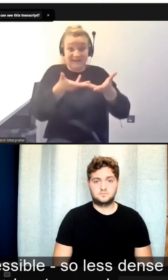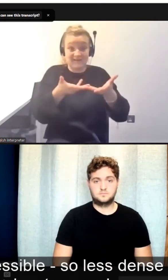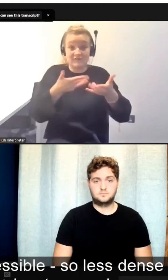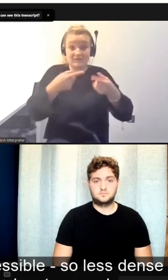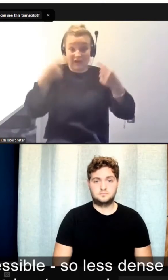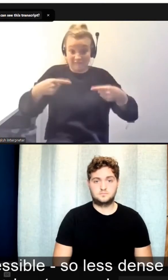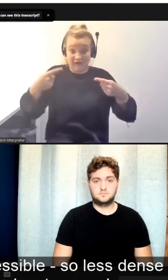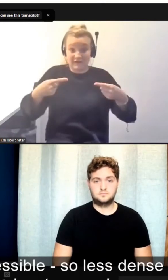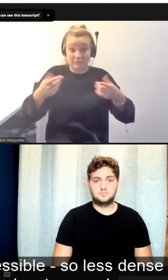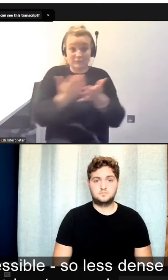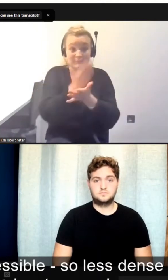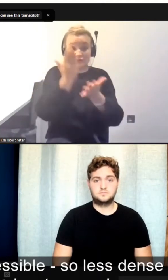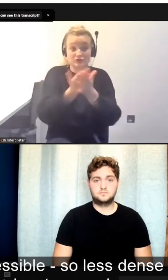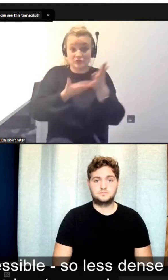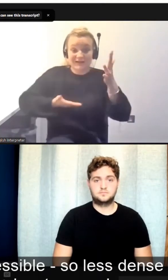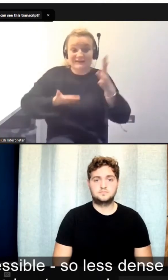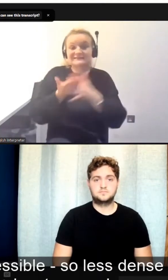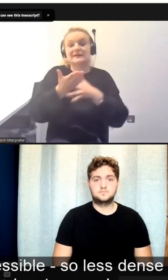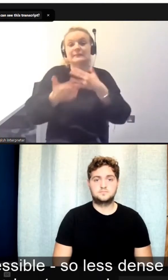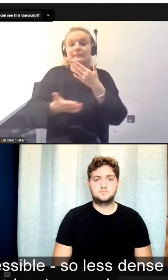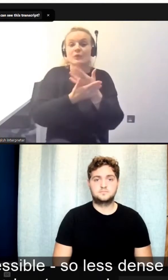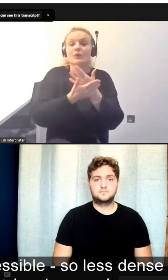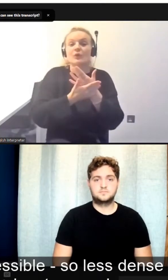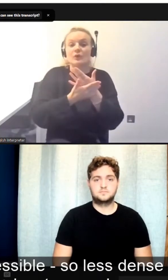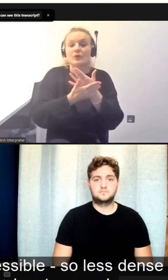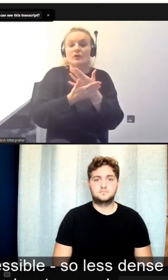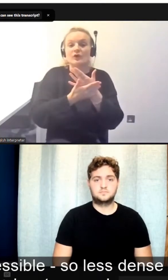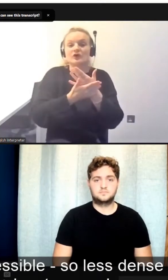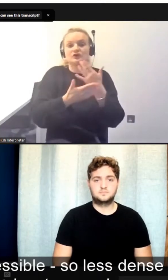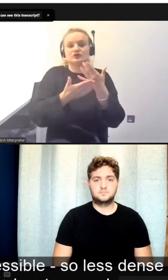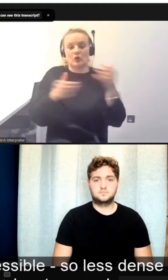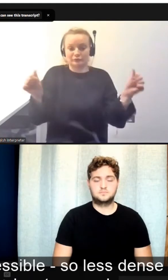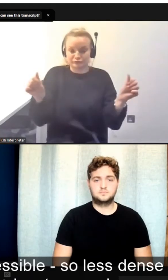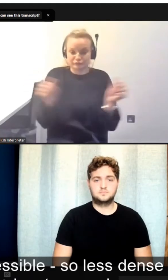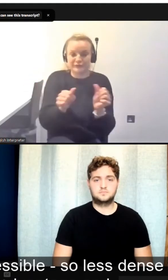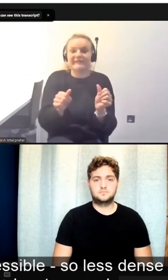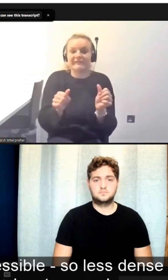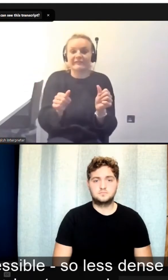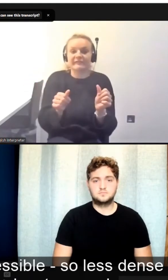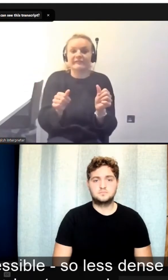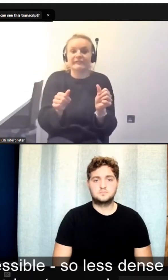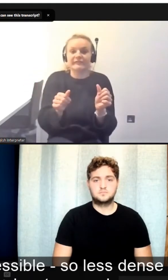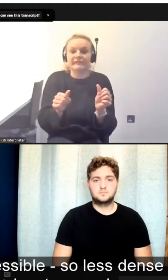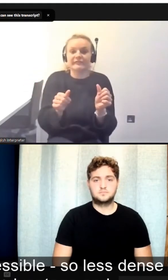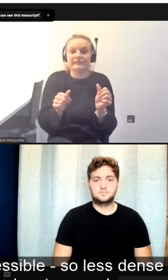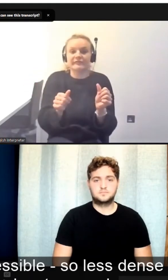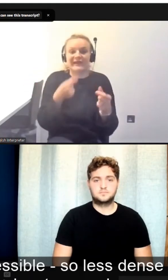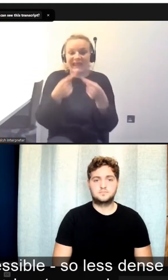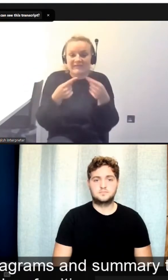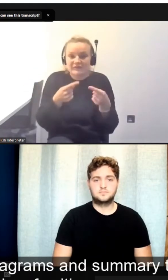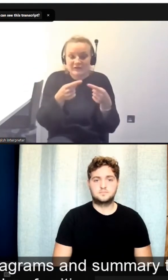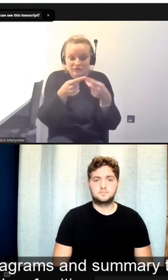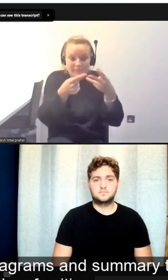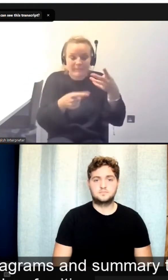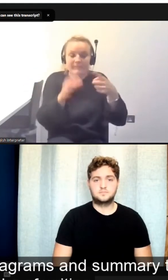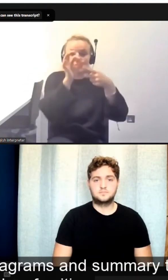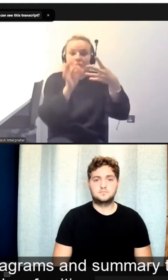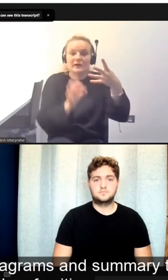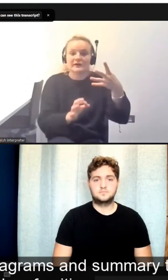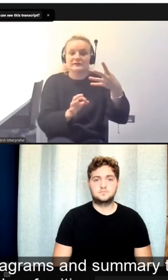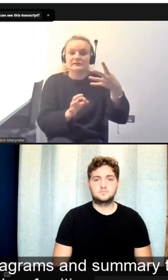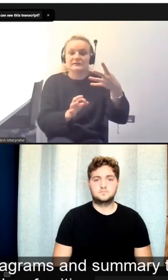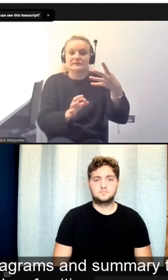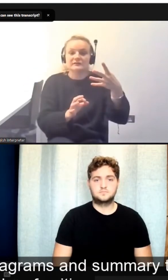more accessible, so less dense text, for example. Trying to take advantage, and we've always tried to do that,